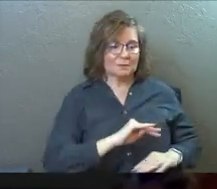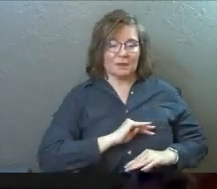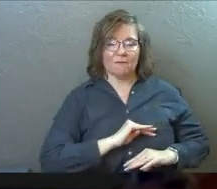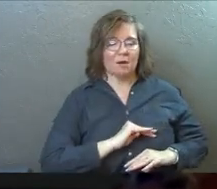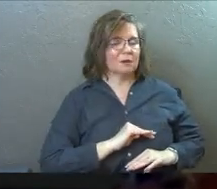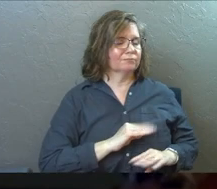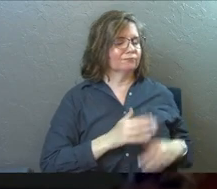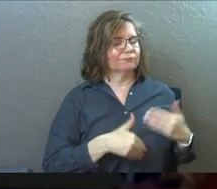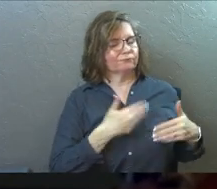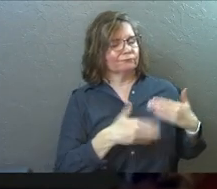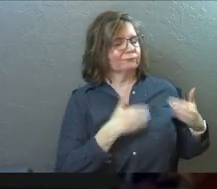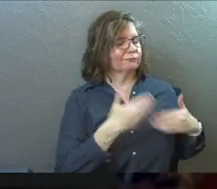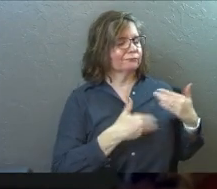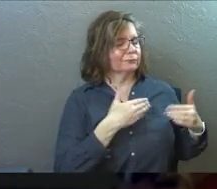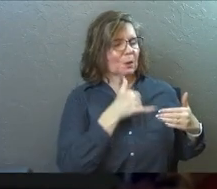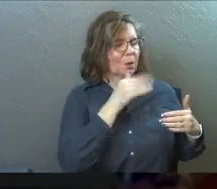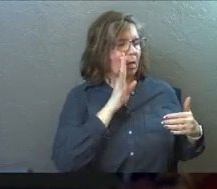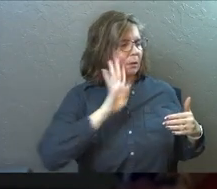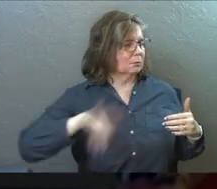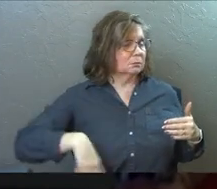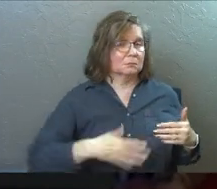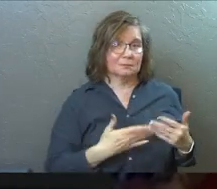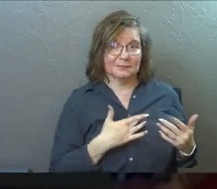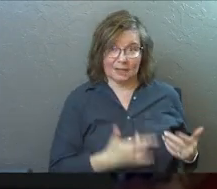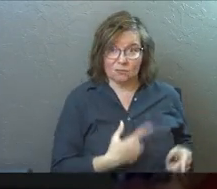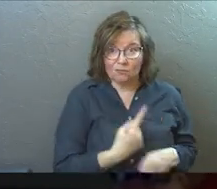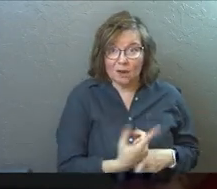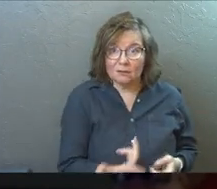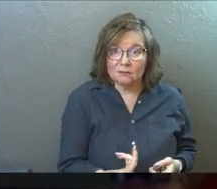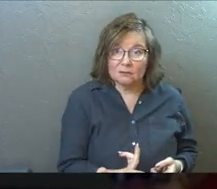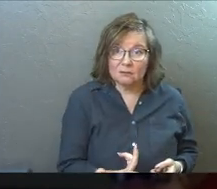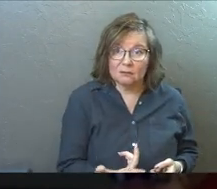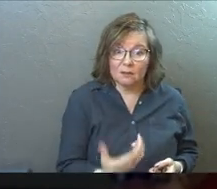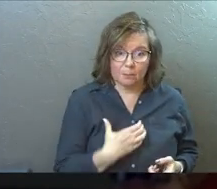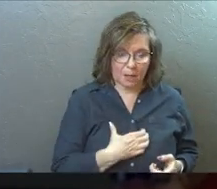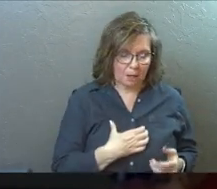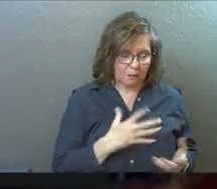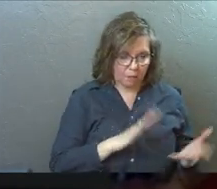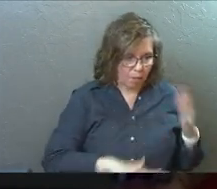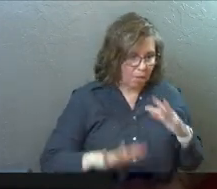satisfied that we go looking for God. Isn't that the human condition?